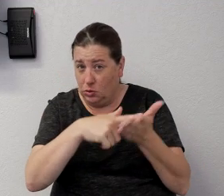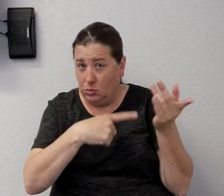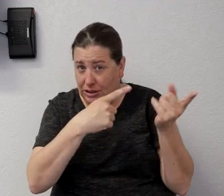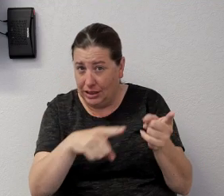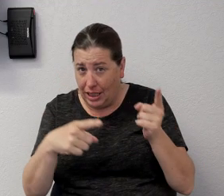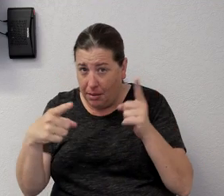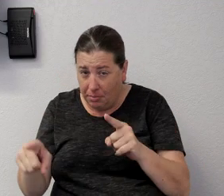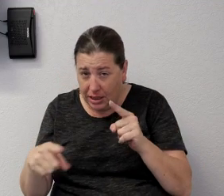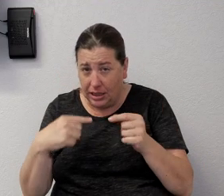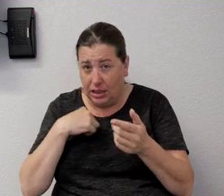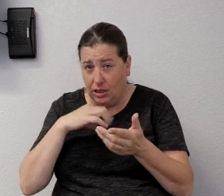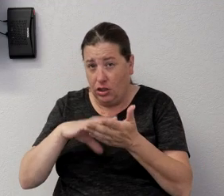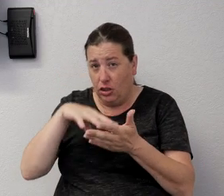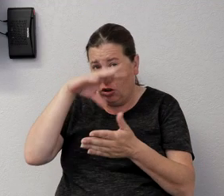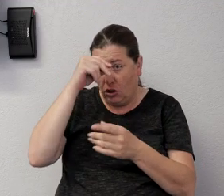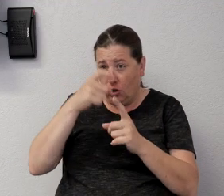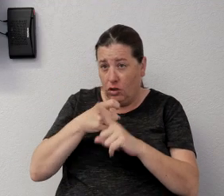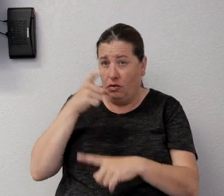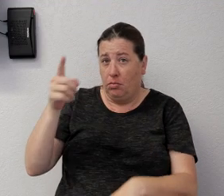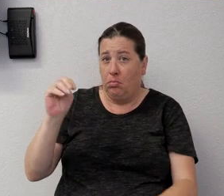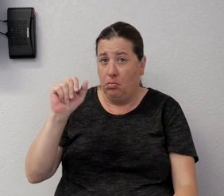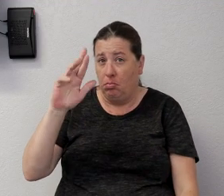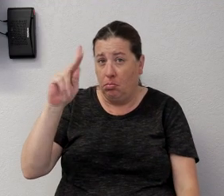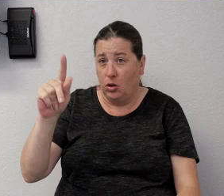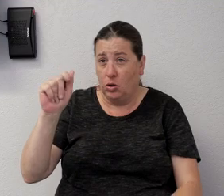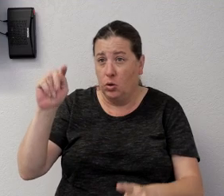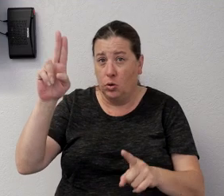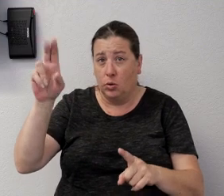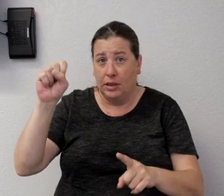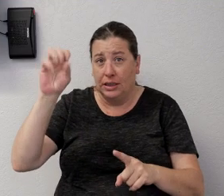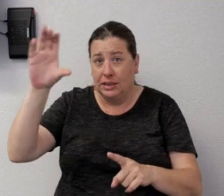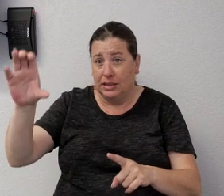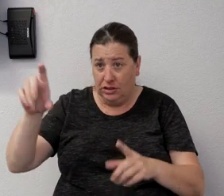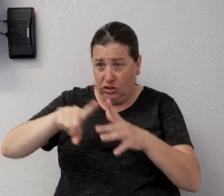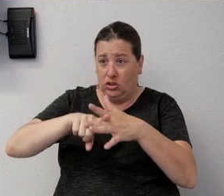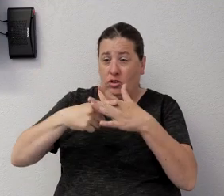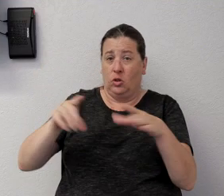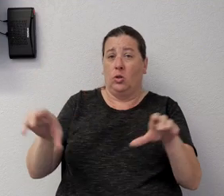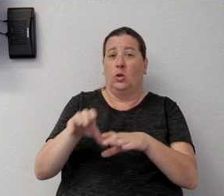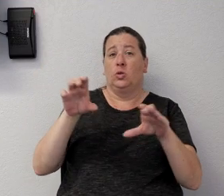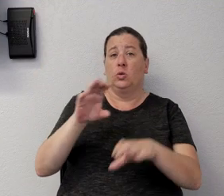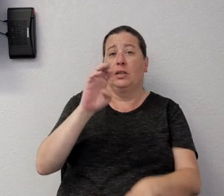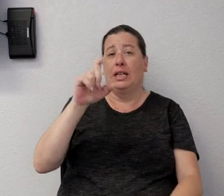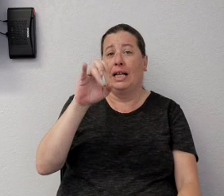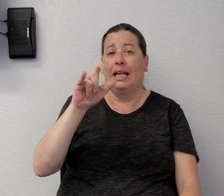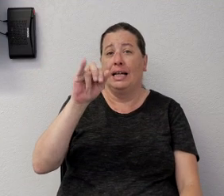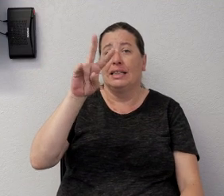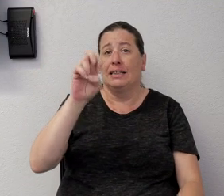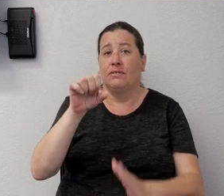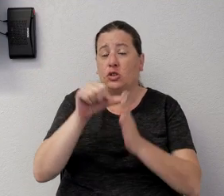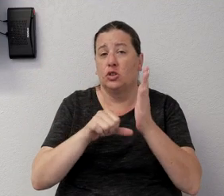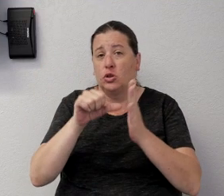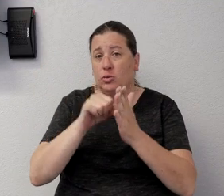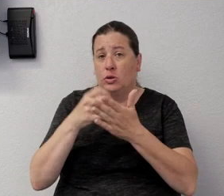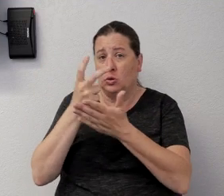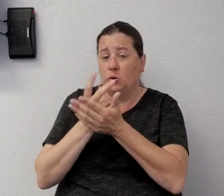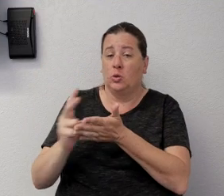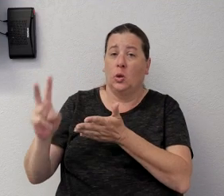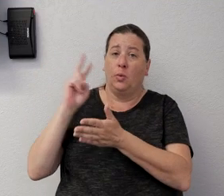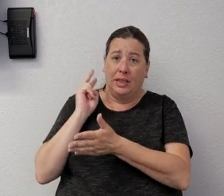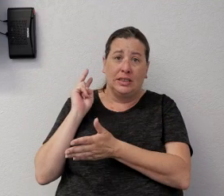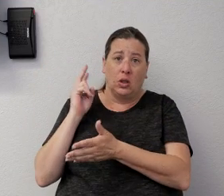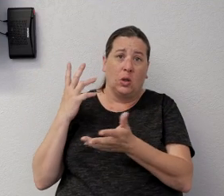learned from Mark Burtz at USC, started doing elective surgery two weeks ago. A number of hospitals in